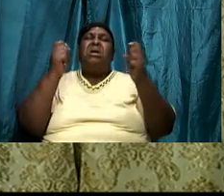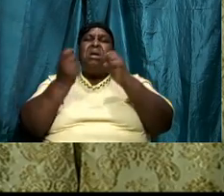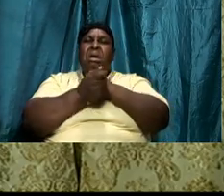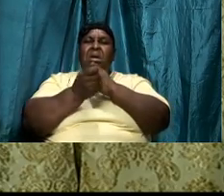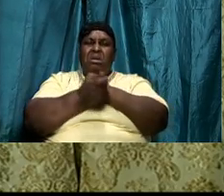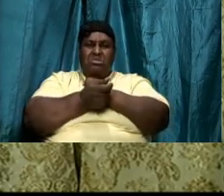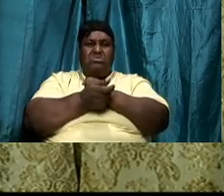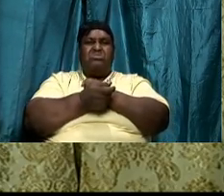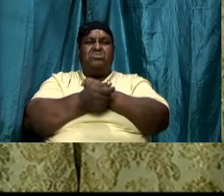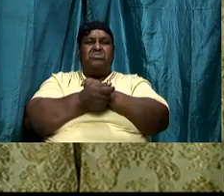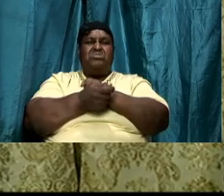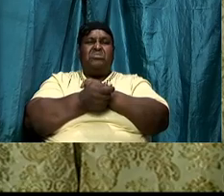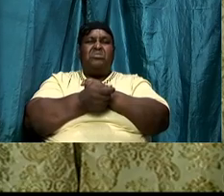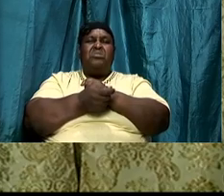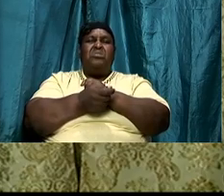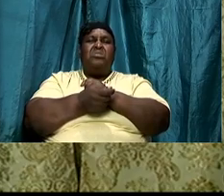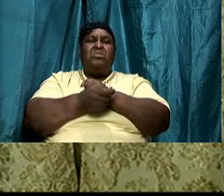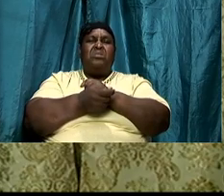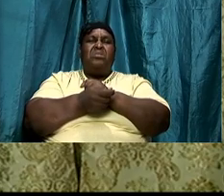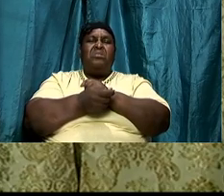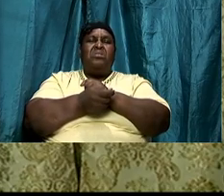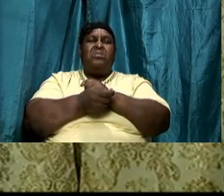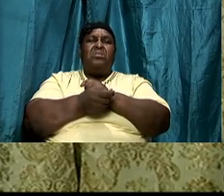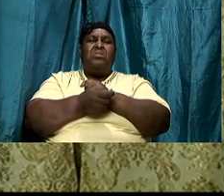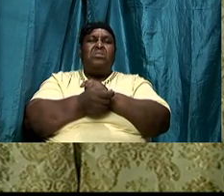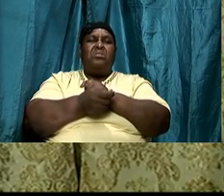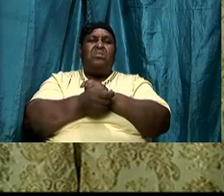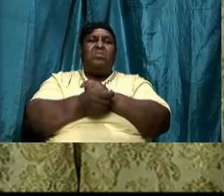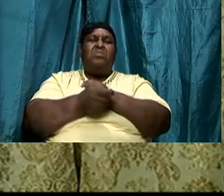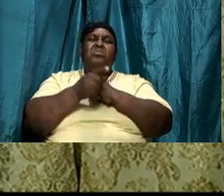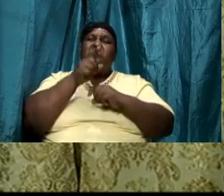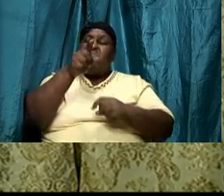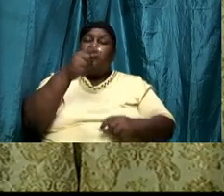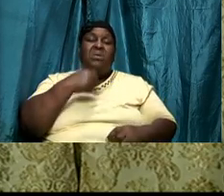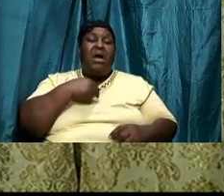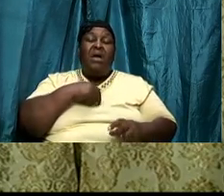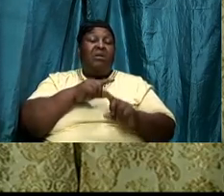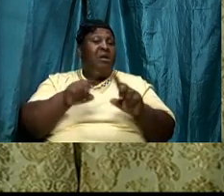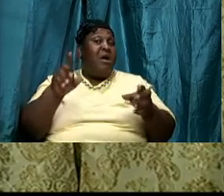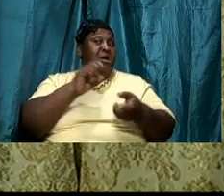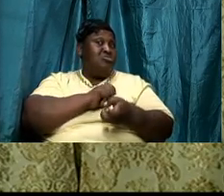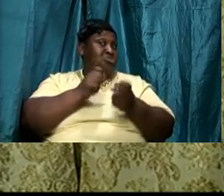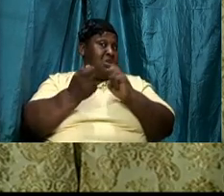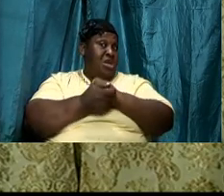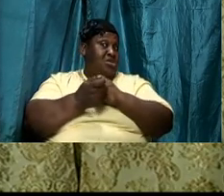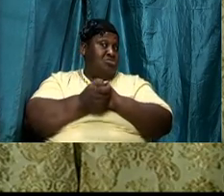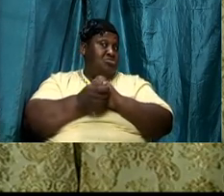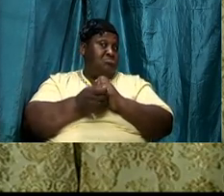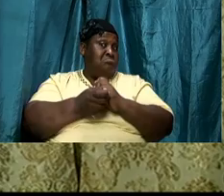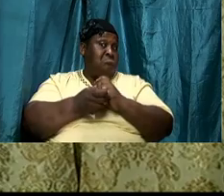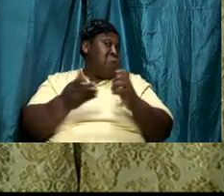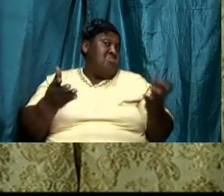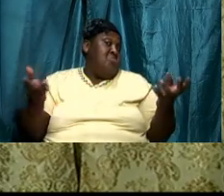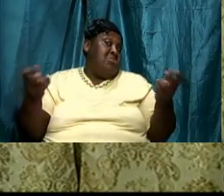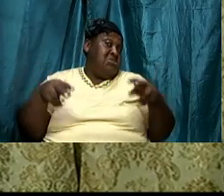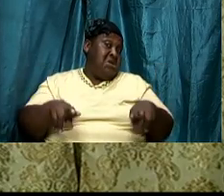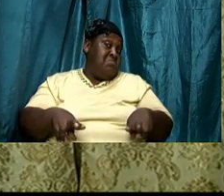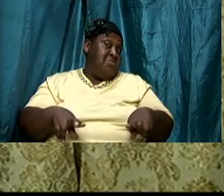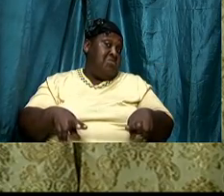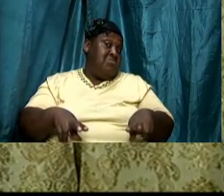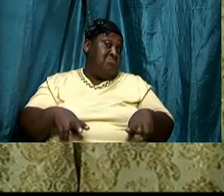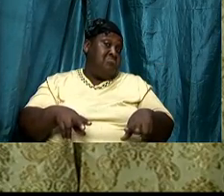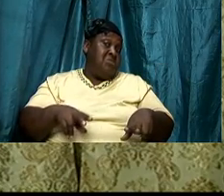can I invite us to look over to the United States and see what is happening and see the rioting and the burning